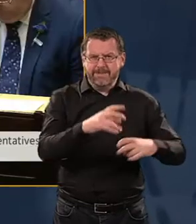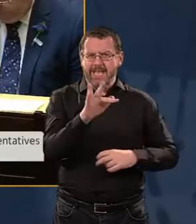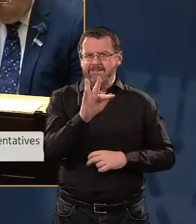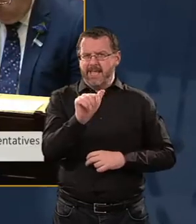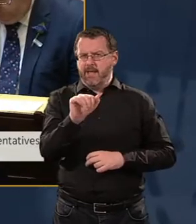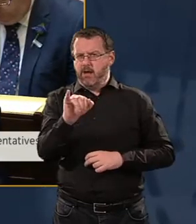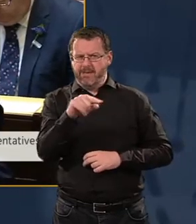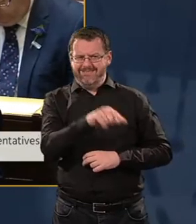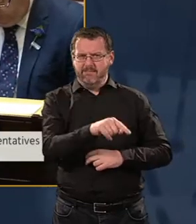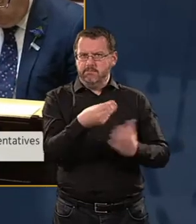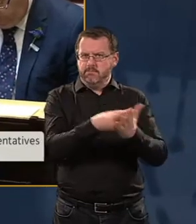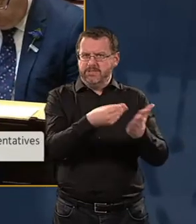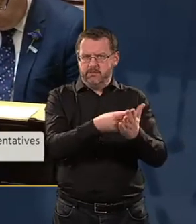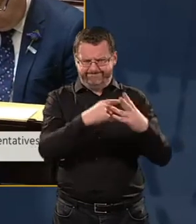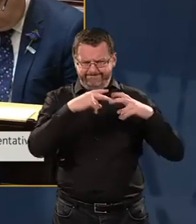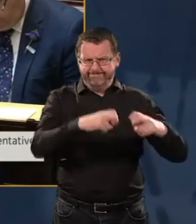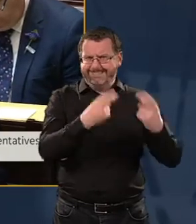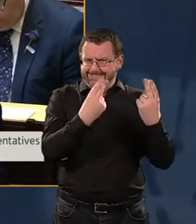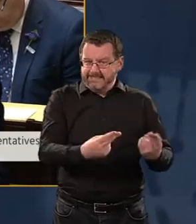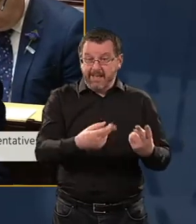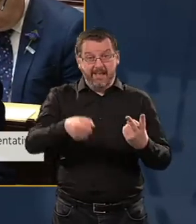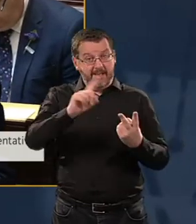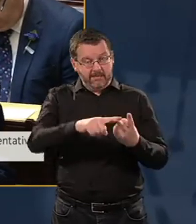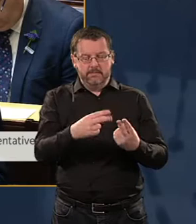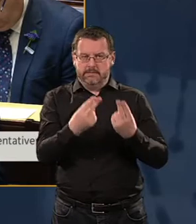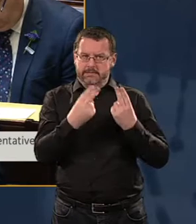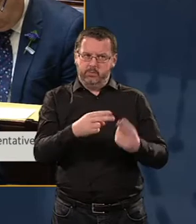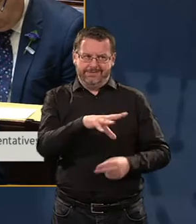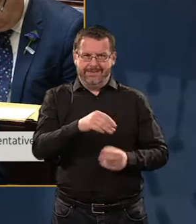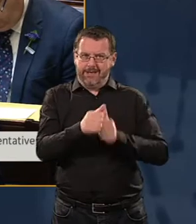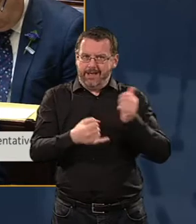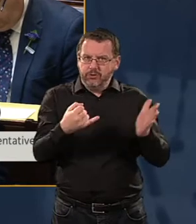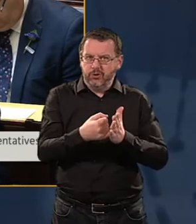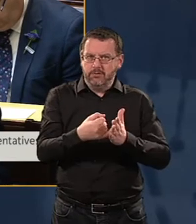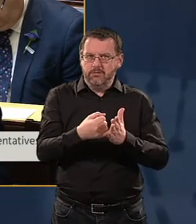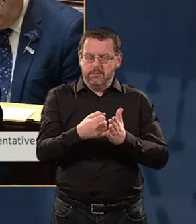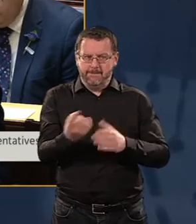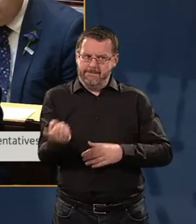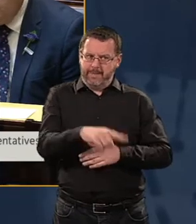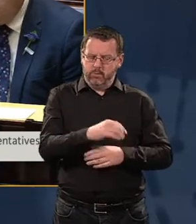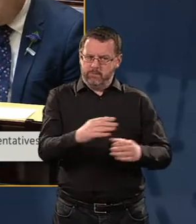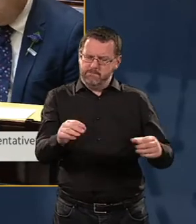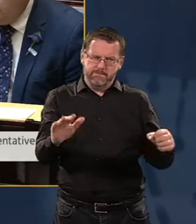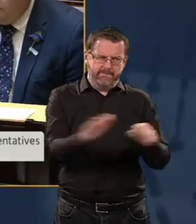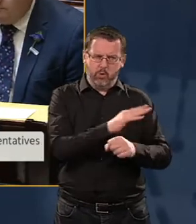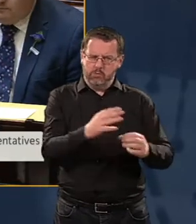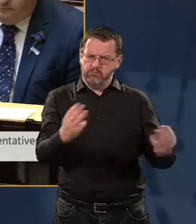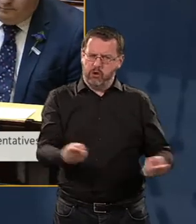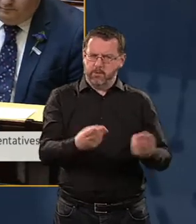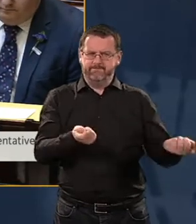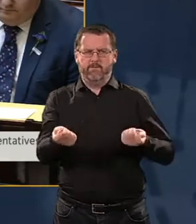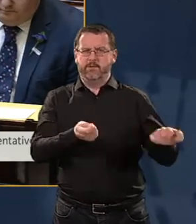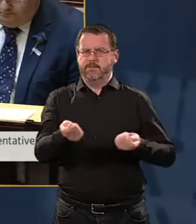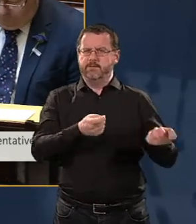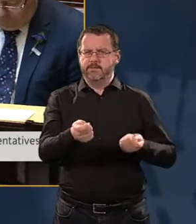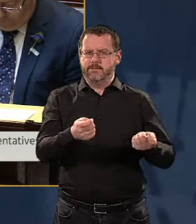and also that the opportunity is taken to ensure restoration of proper corporate governments and a new era for the Football